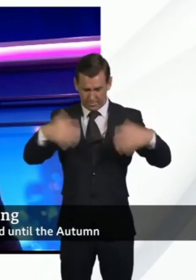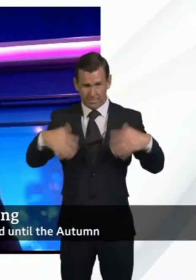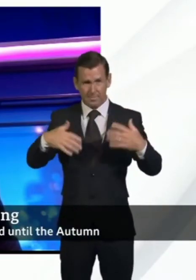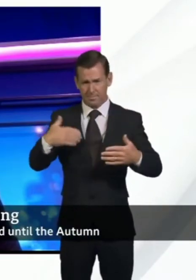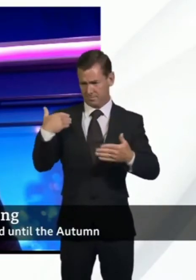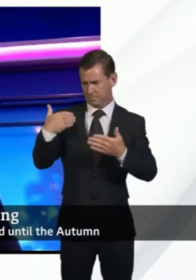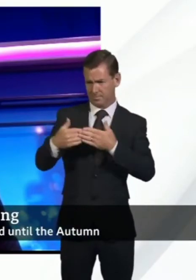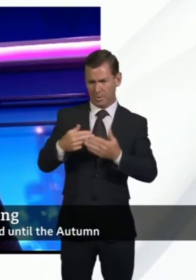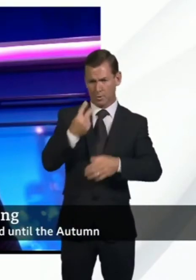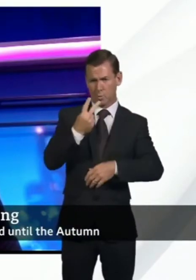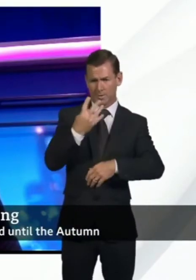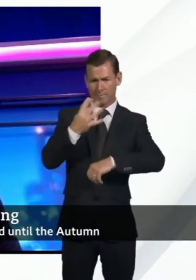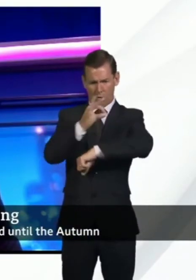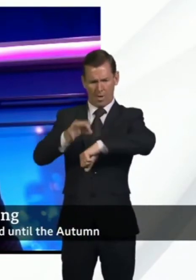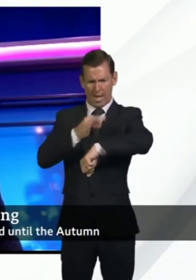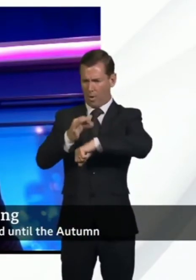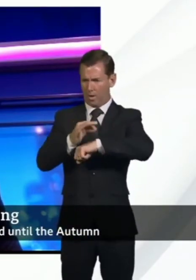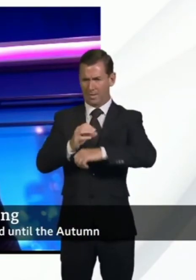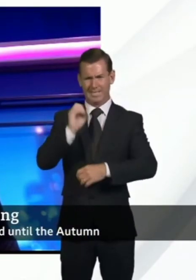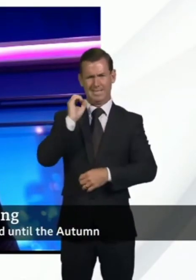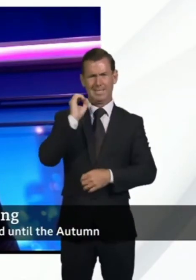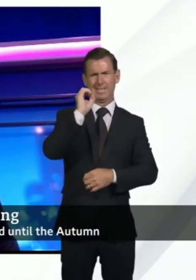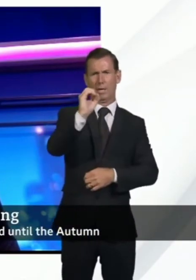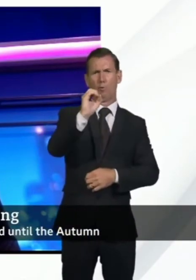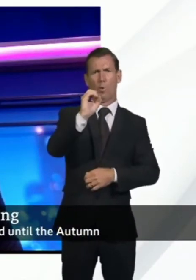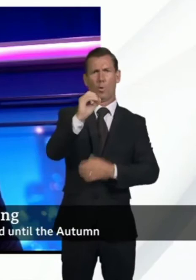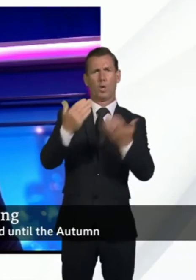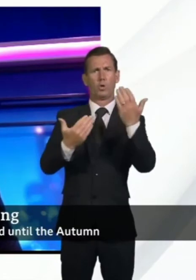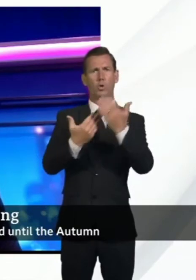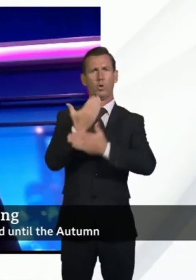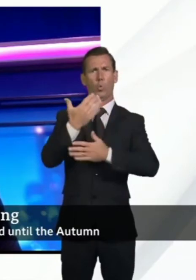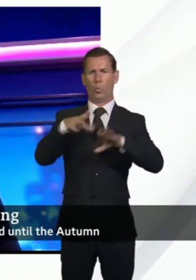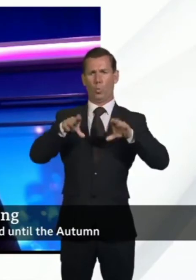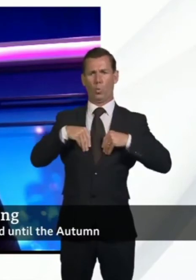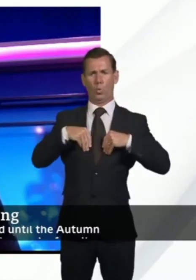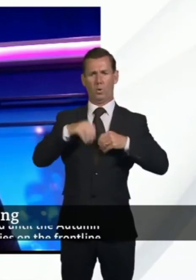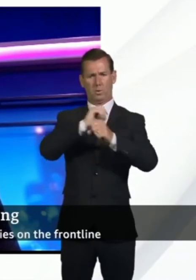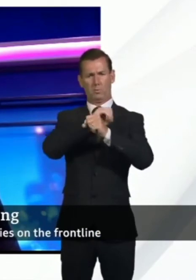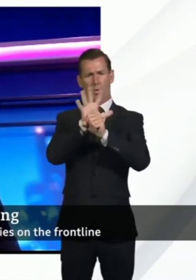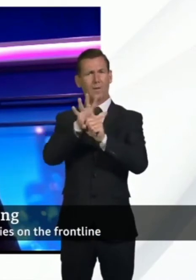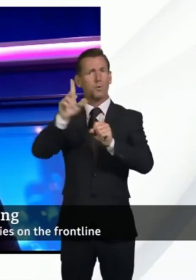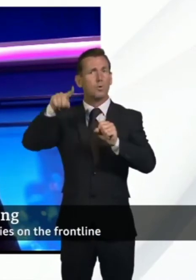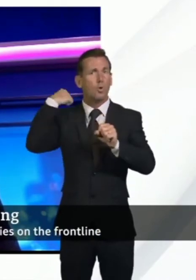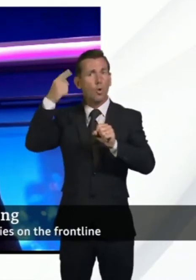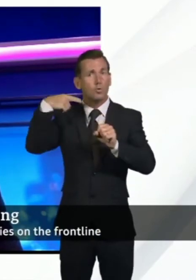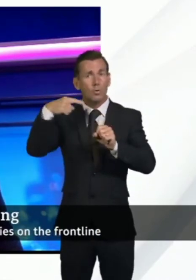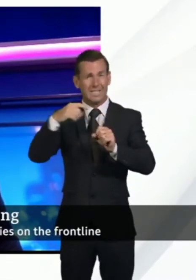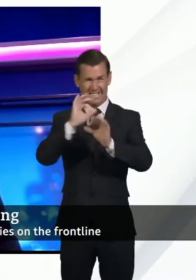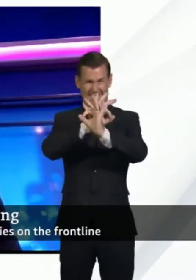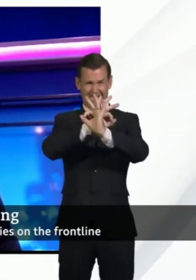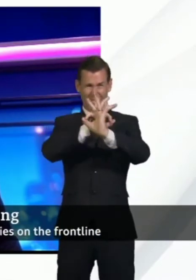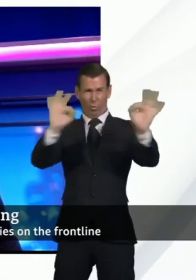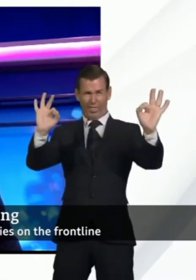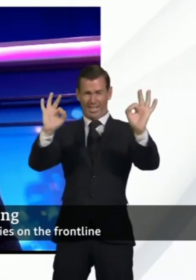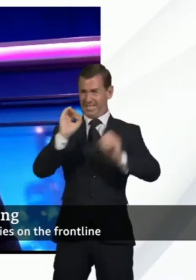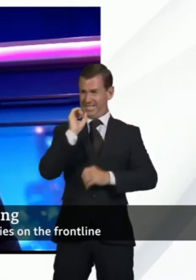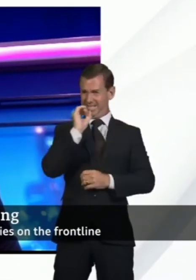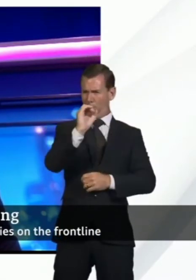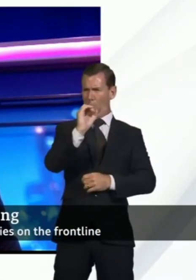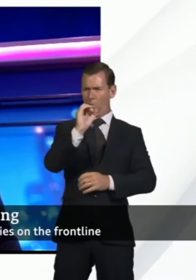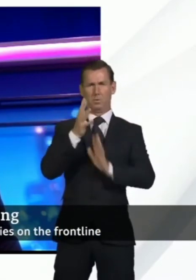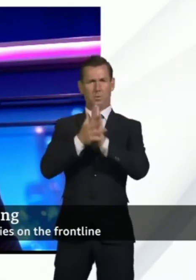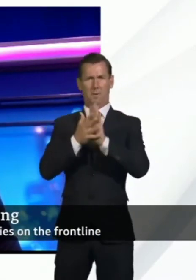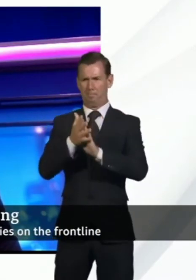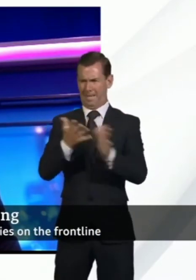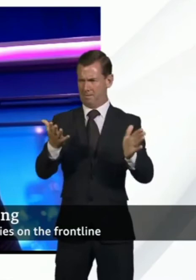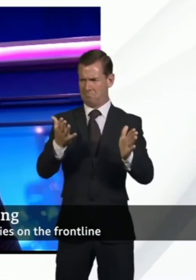zero cases of coronavirus or new cases in London. So presumably, there will be a return to school in